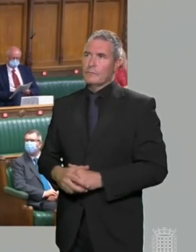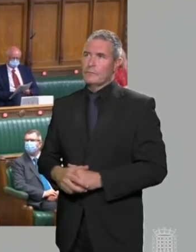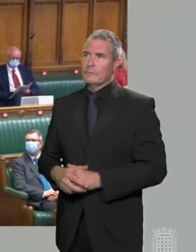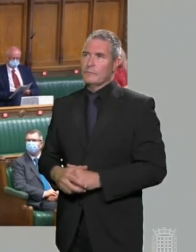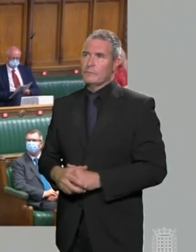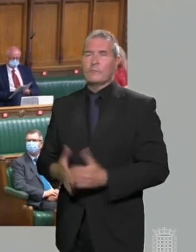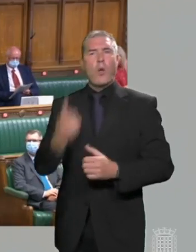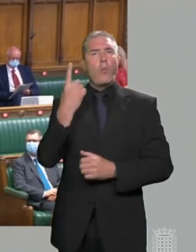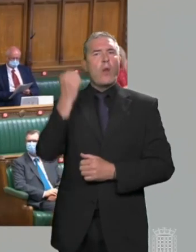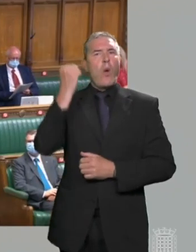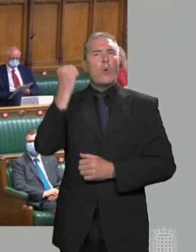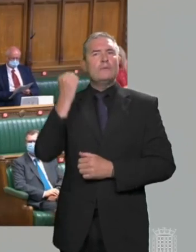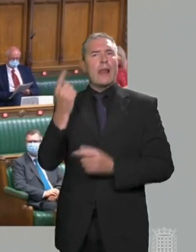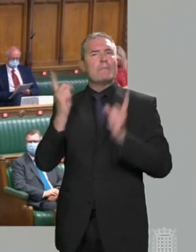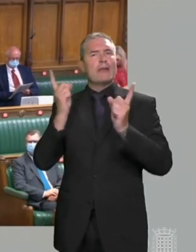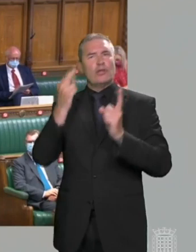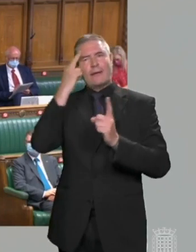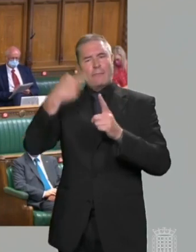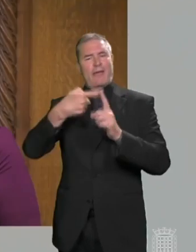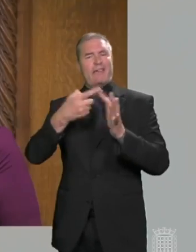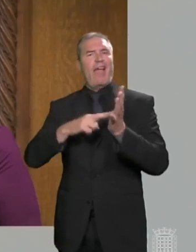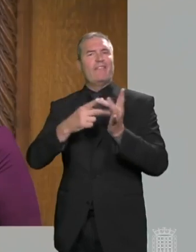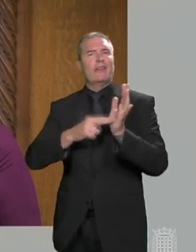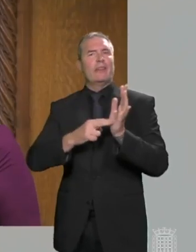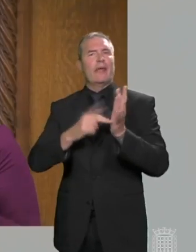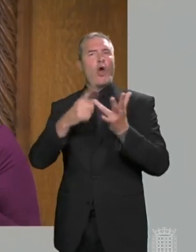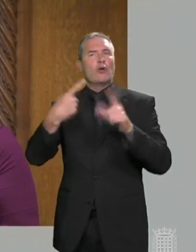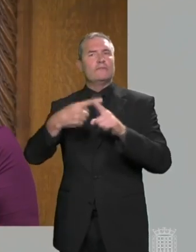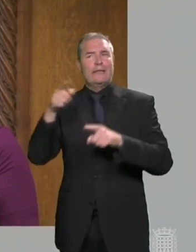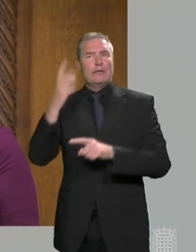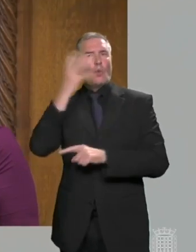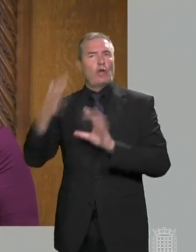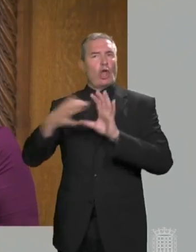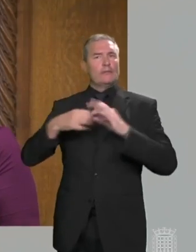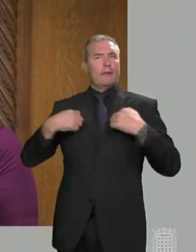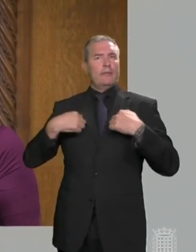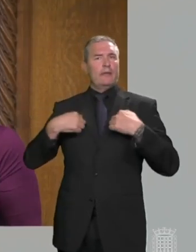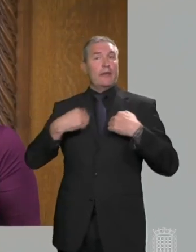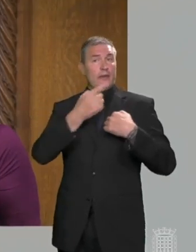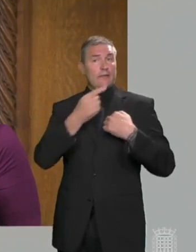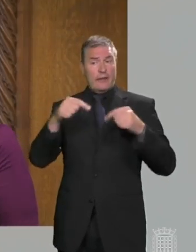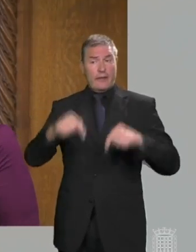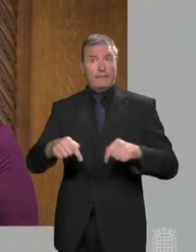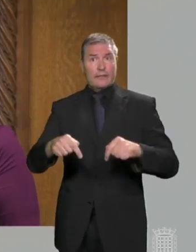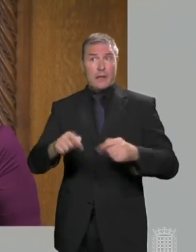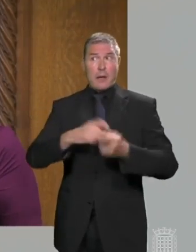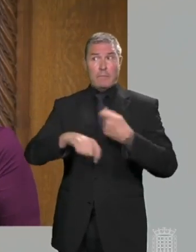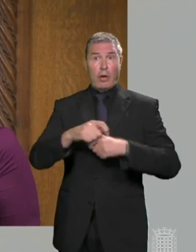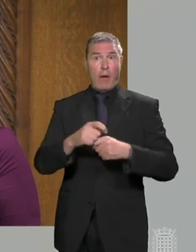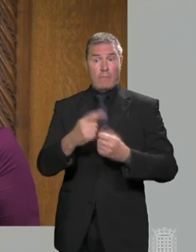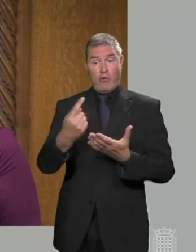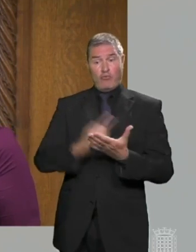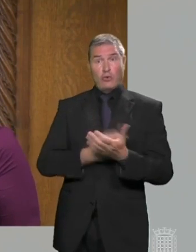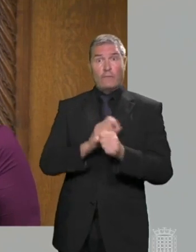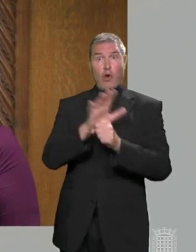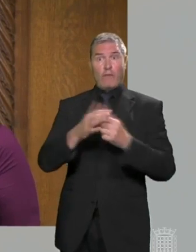Kevin, a hotel manager in Oxford, contacted me last week because he's worried. Because even if this country does open up in the next few weeks, he won't be